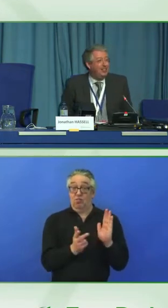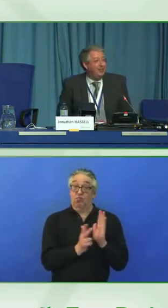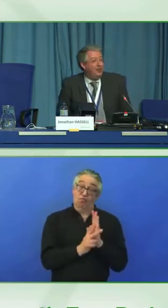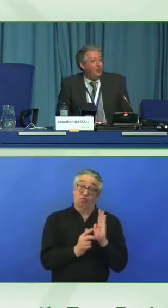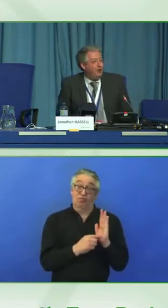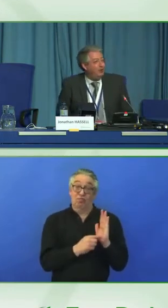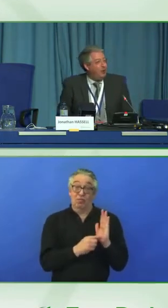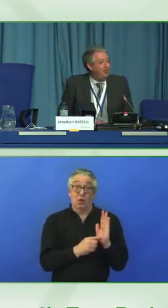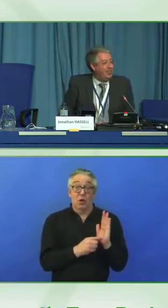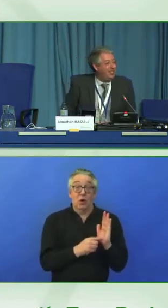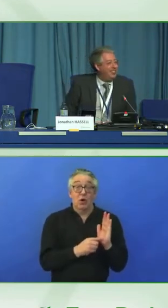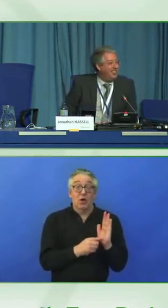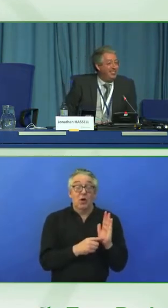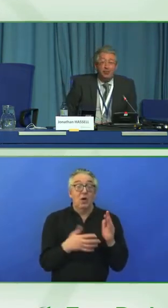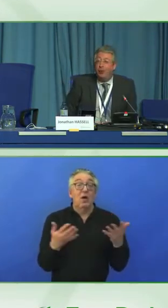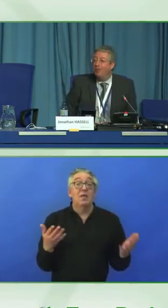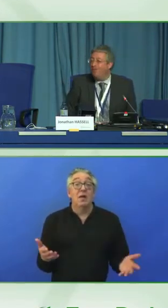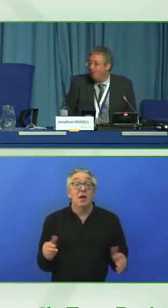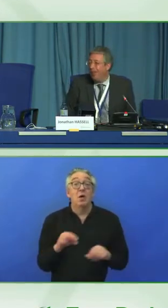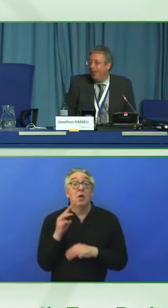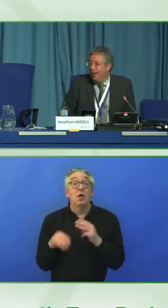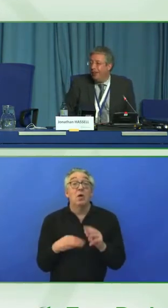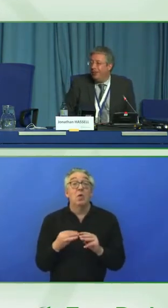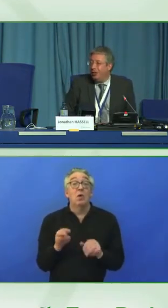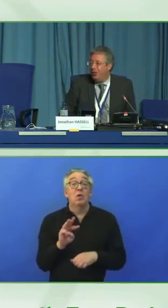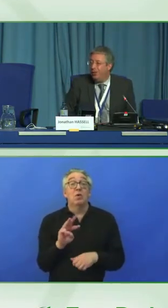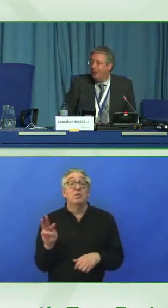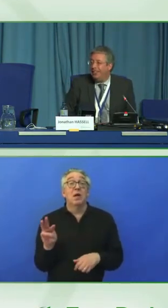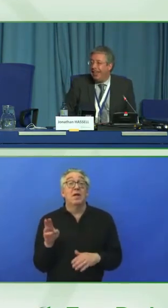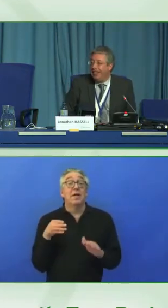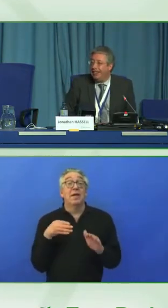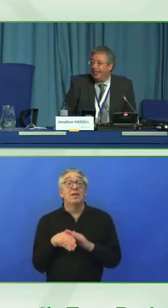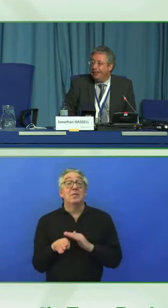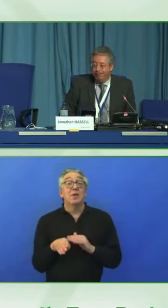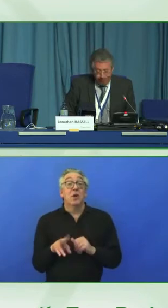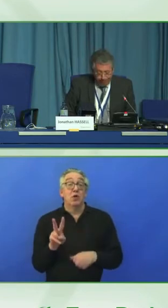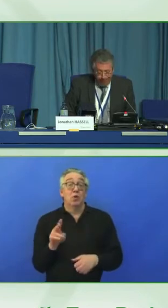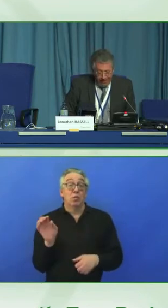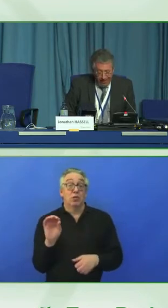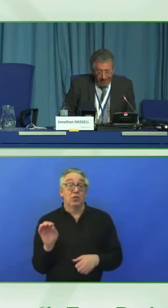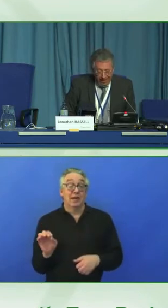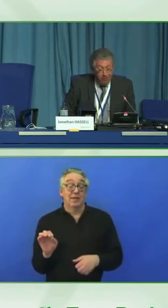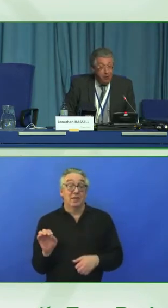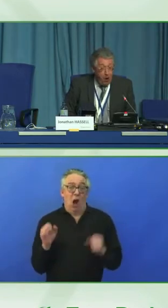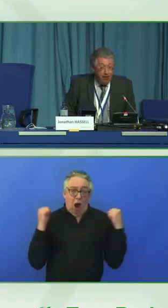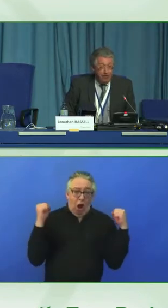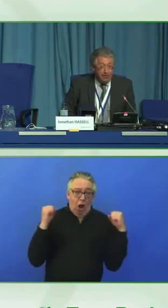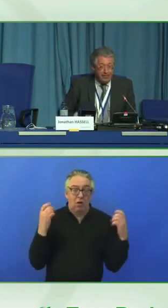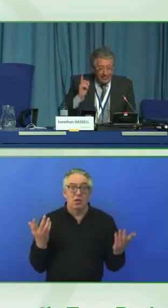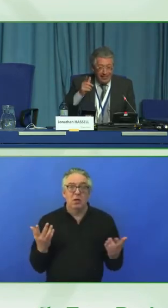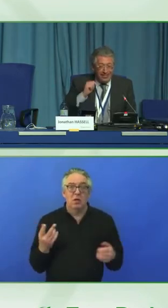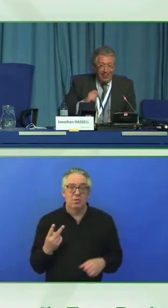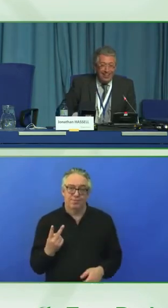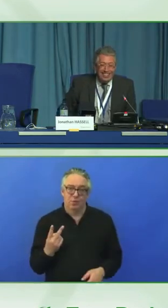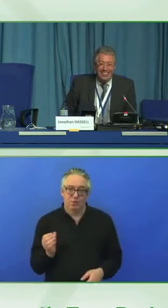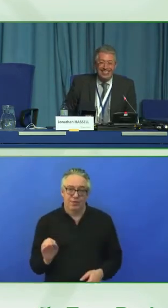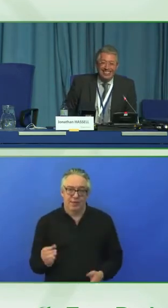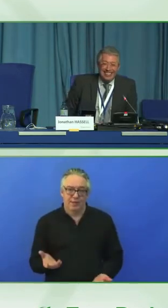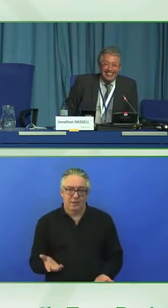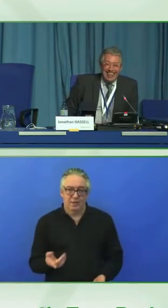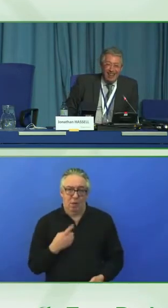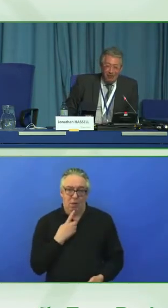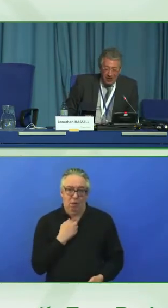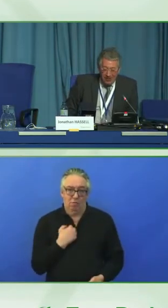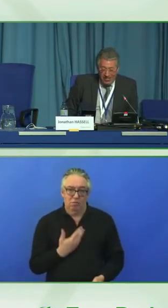% of the world's websites accessible. 2%. Every one of us, next slide,